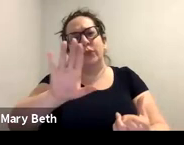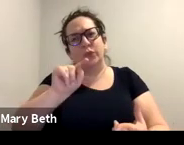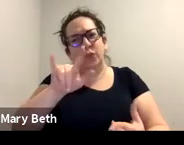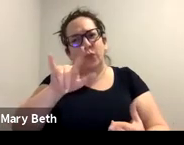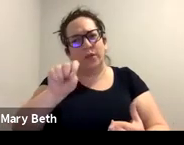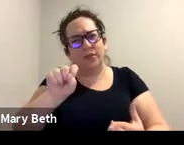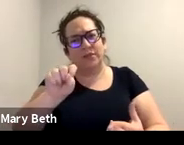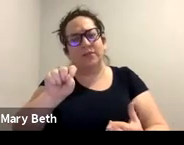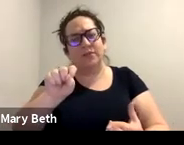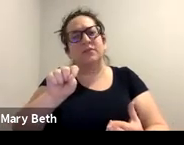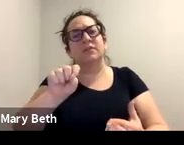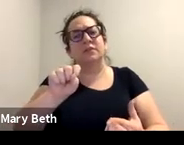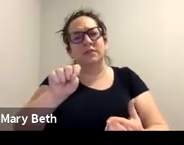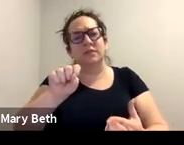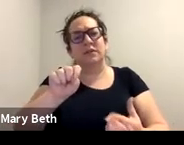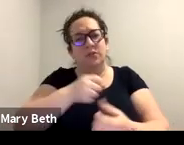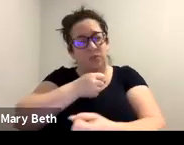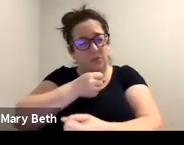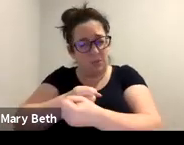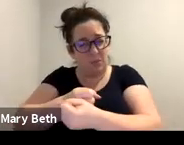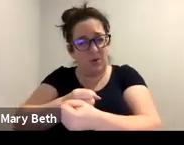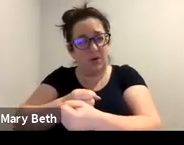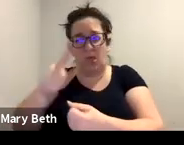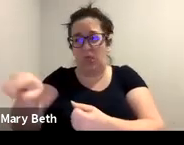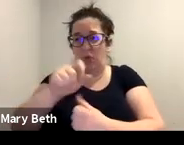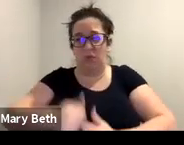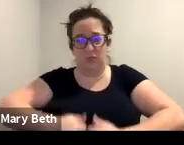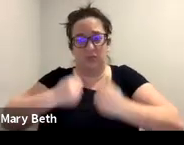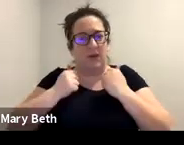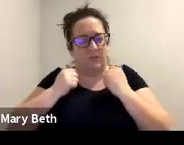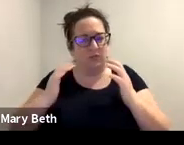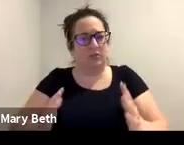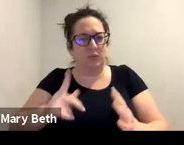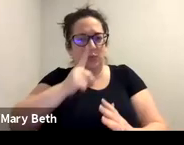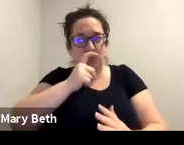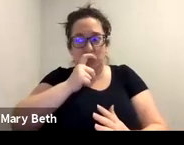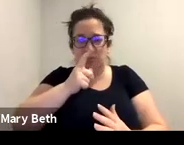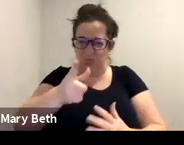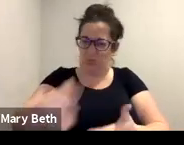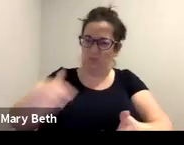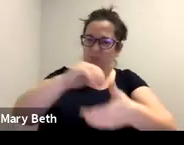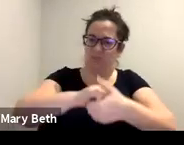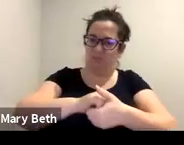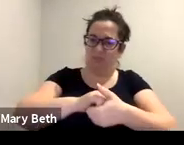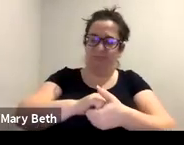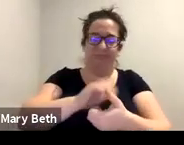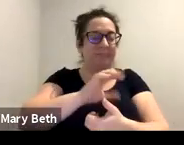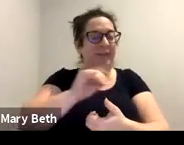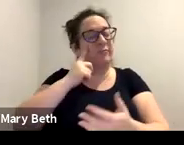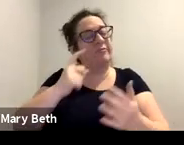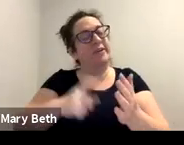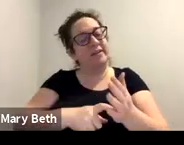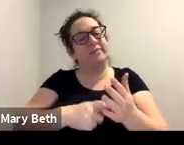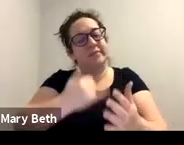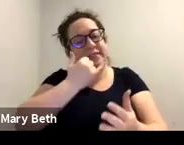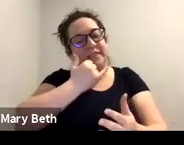survivors you work with. Um, and, um, to recognize that mistakes are going to happen, but,